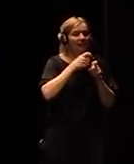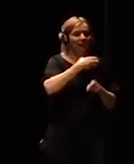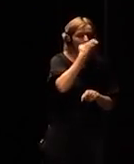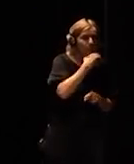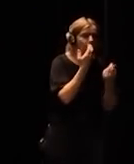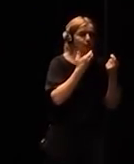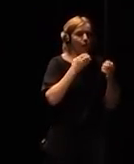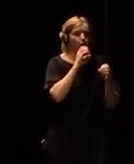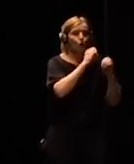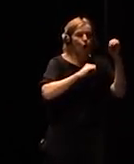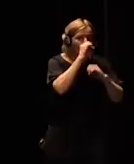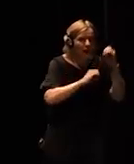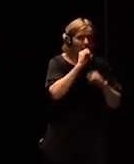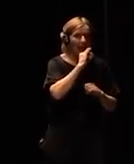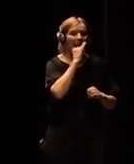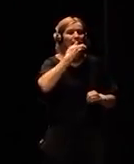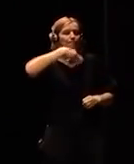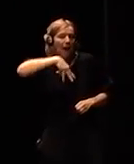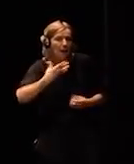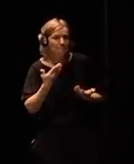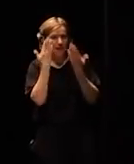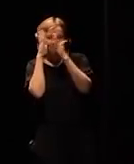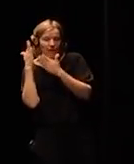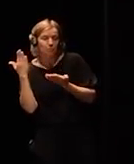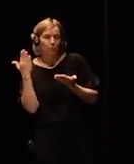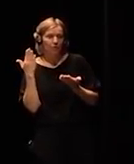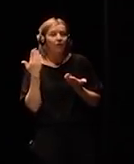They are talking about the future and they're having fantastic stories.